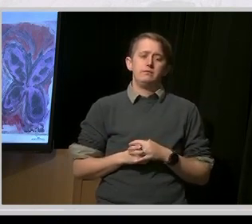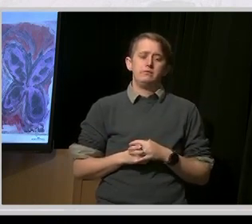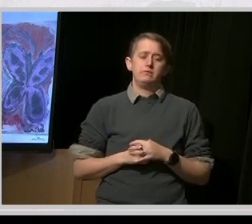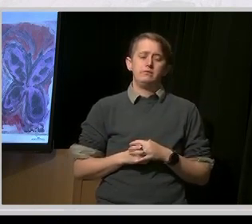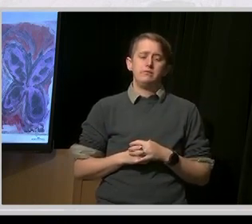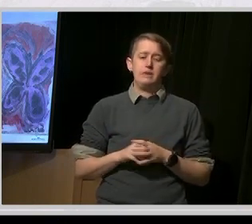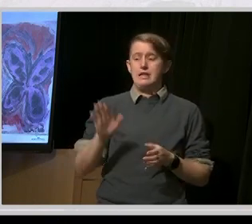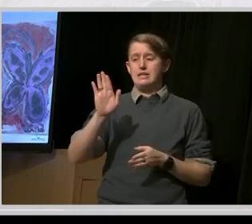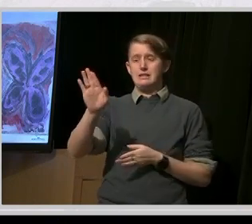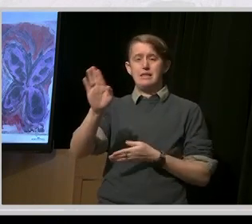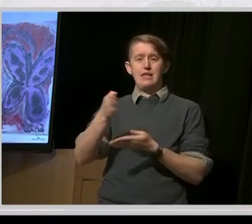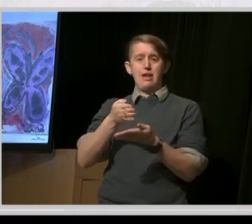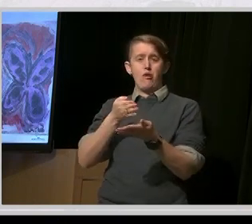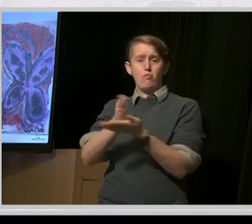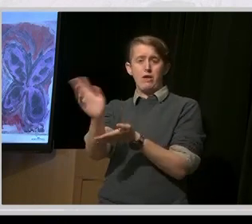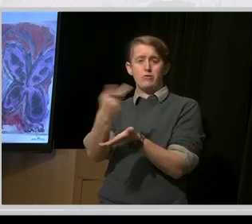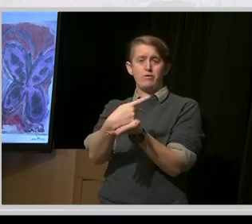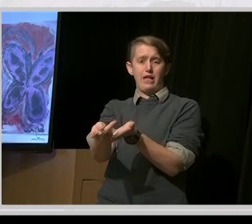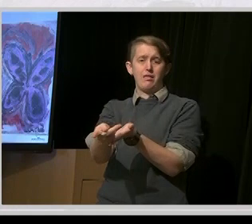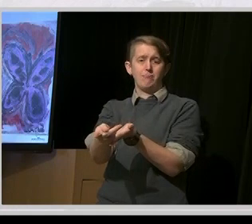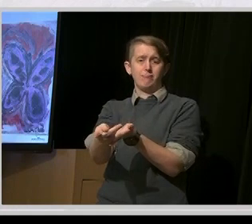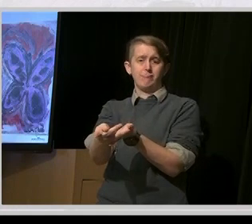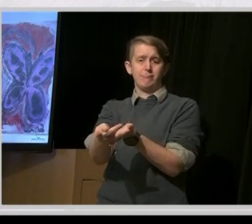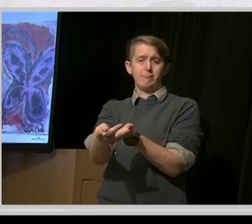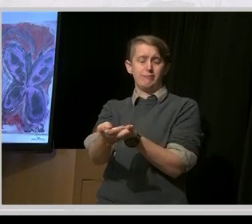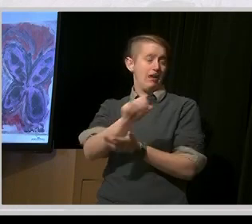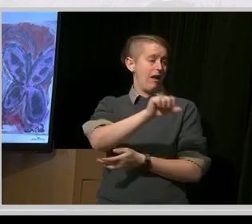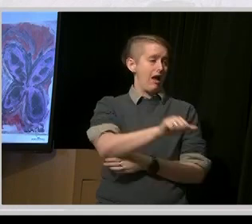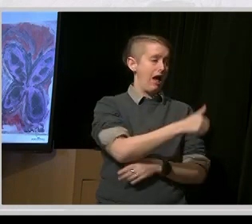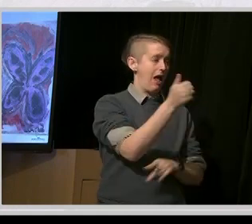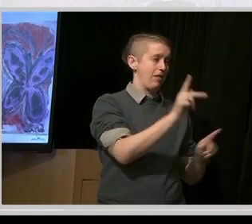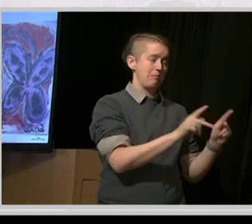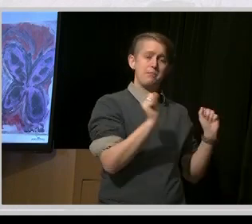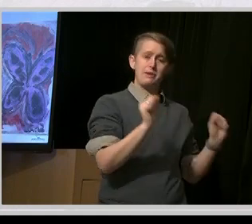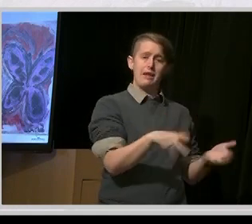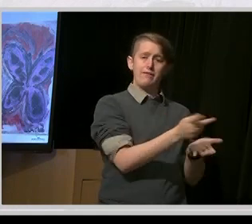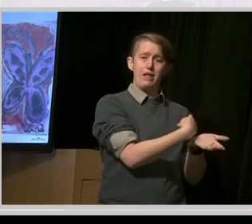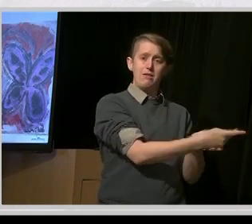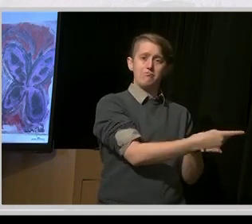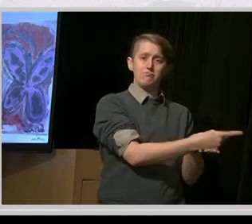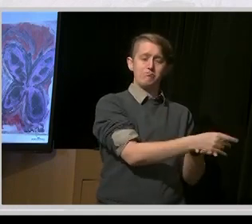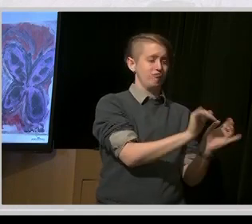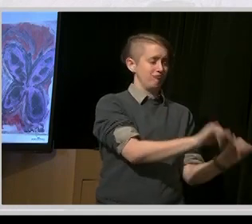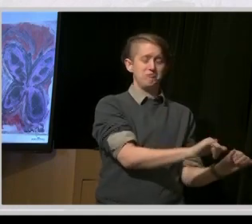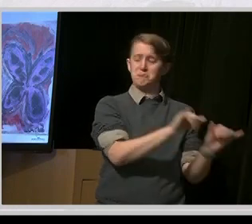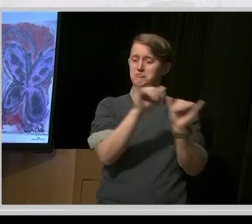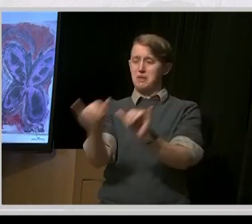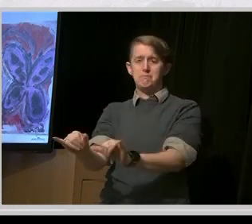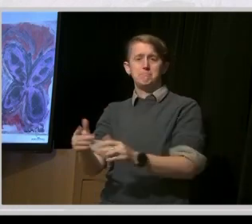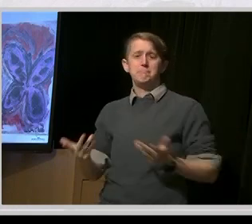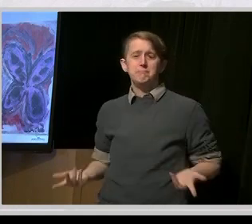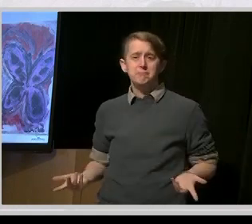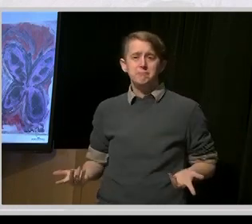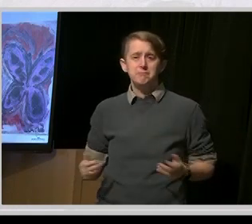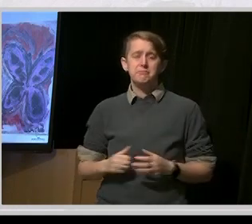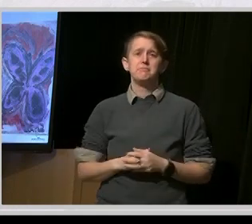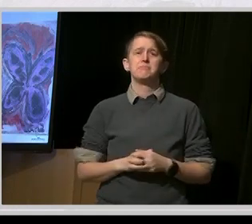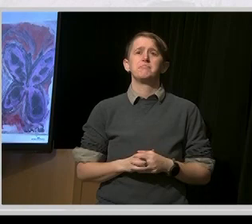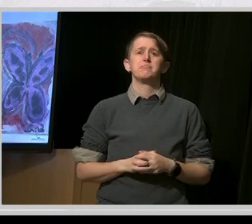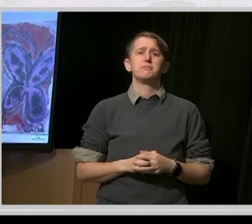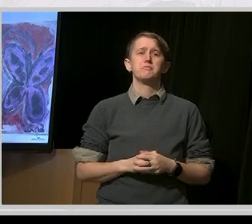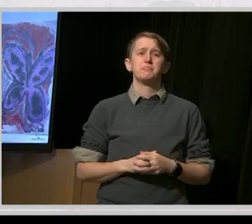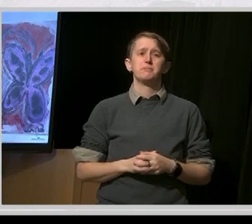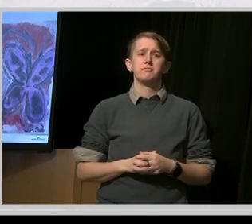failure as everyone else. People need the opportunity to make choices that are